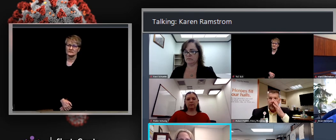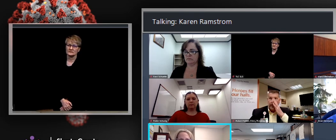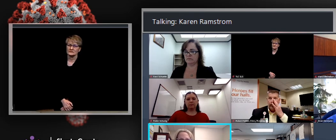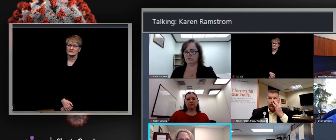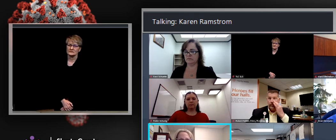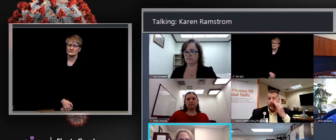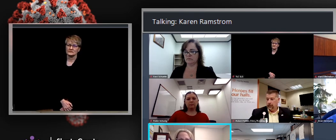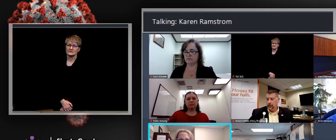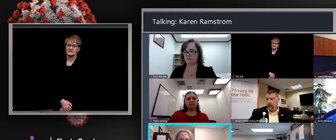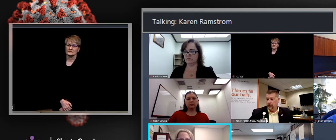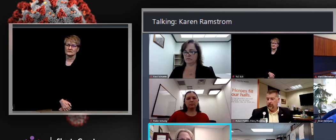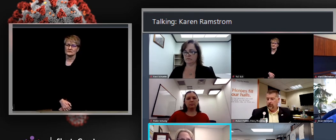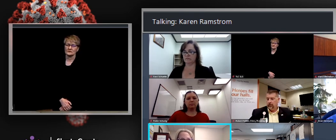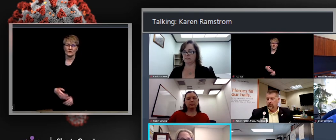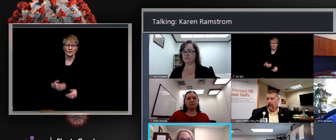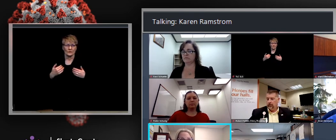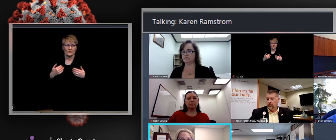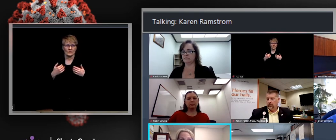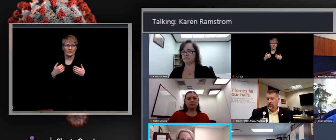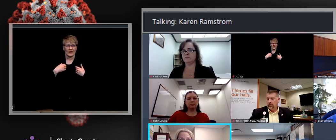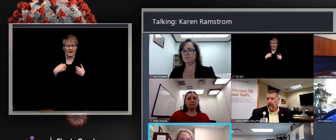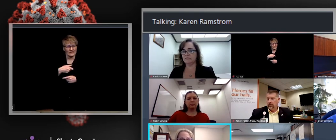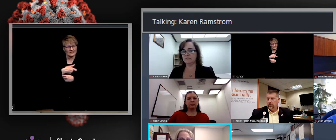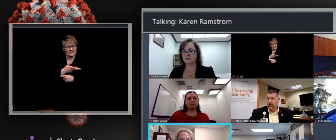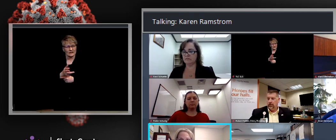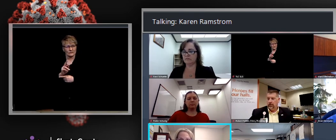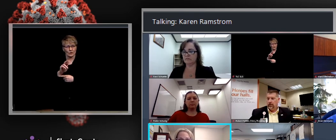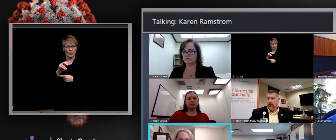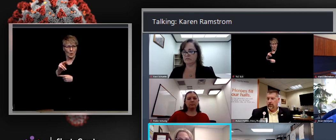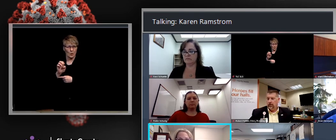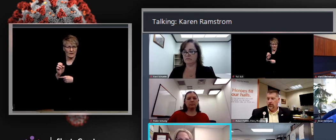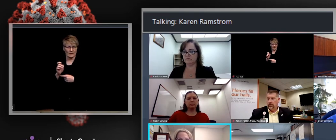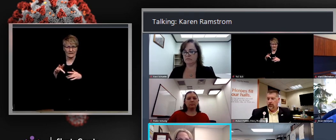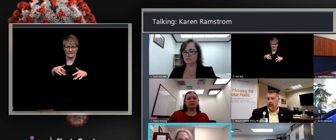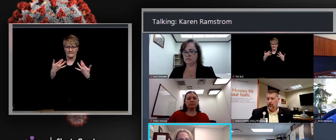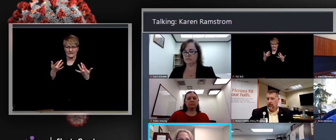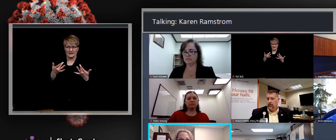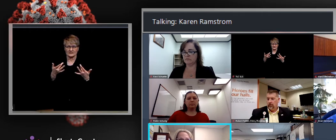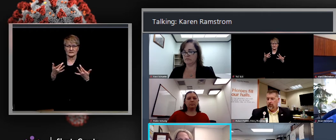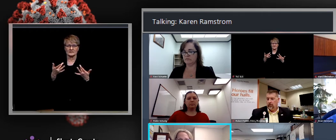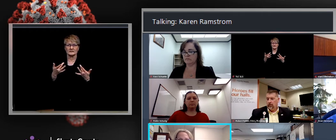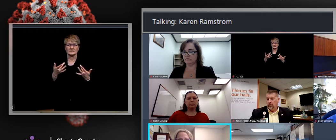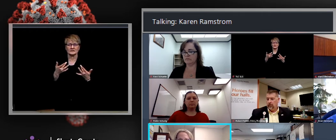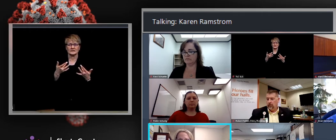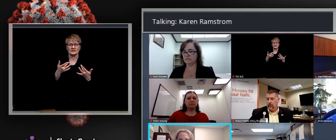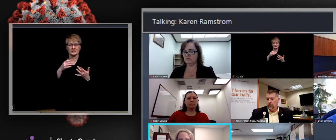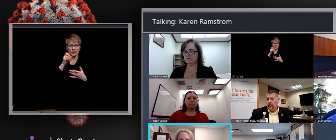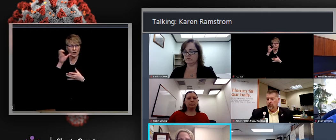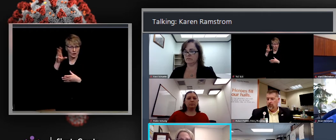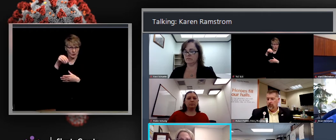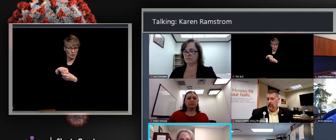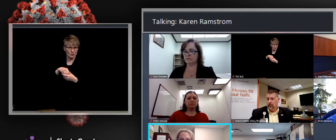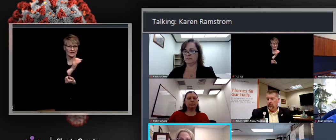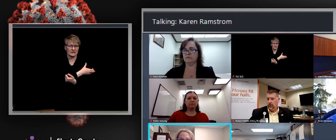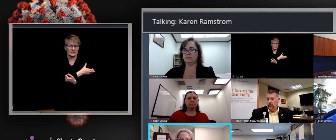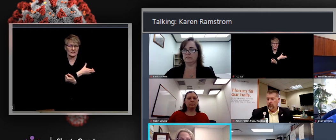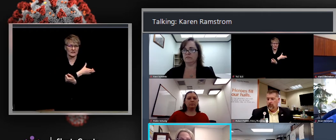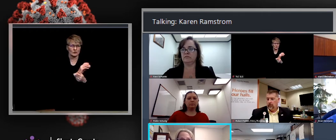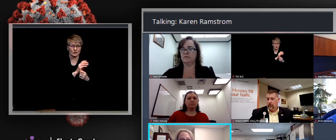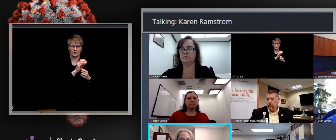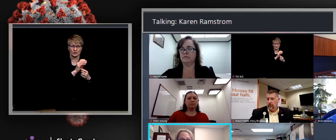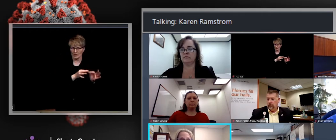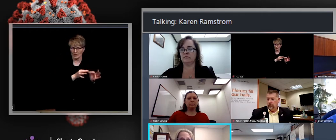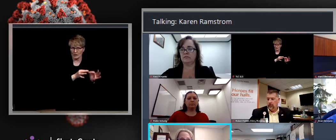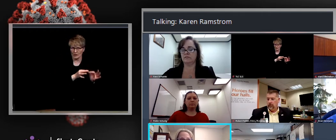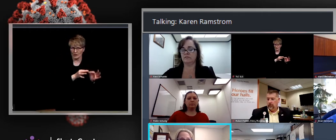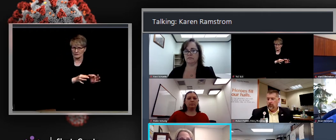during the clinical trials. So that includes VAERS, as we've talked about before, the V-Safe app, um, the vaccine safety